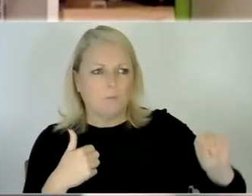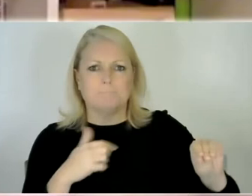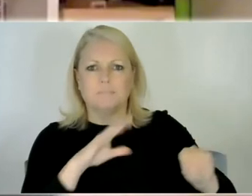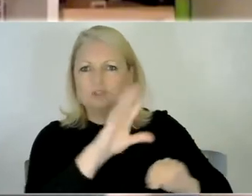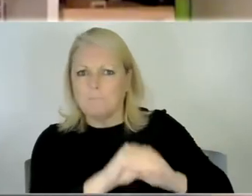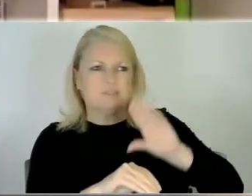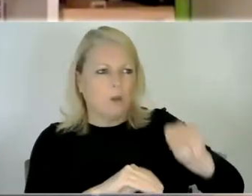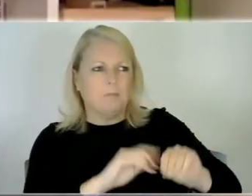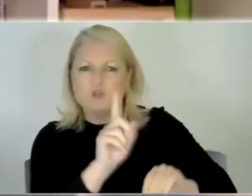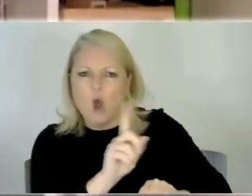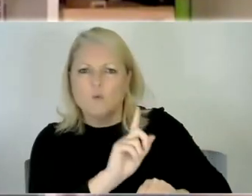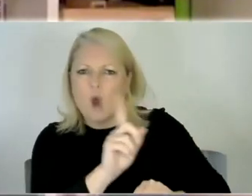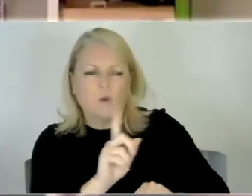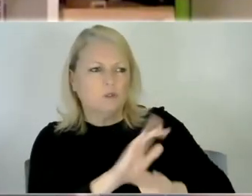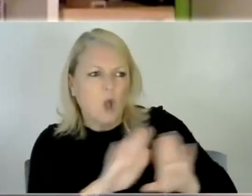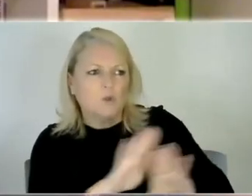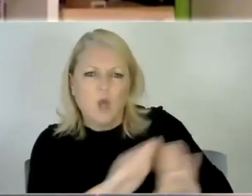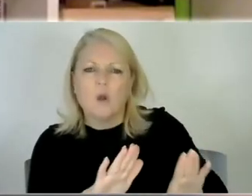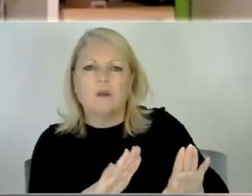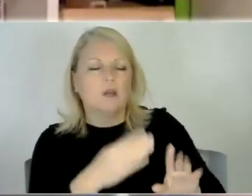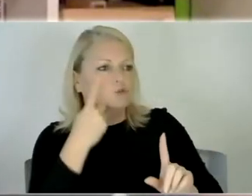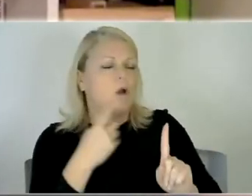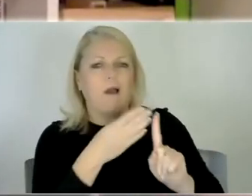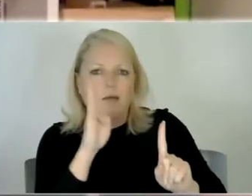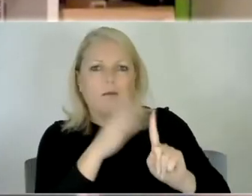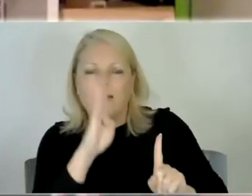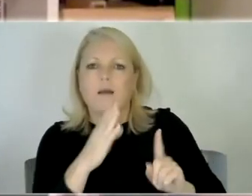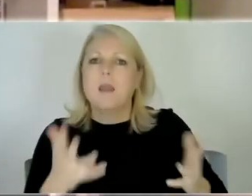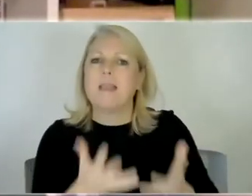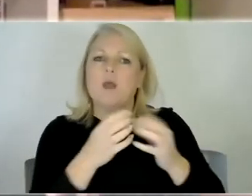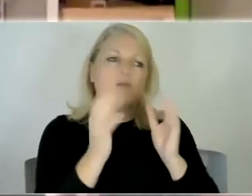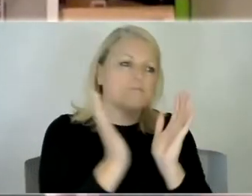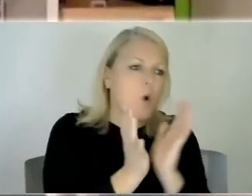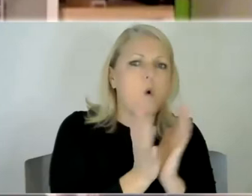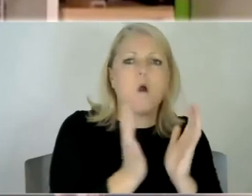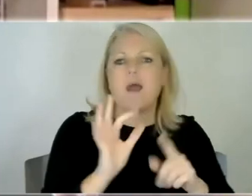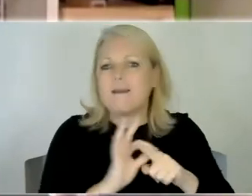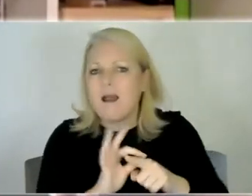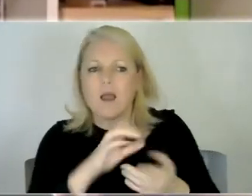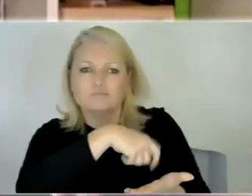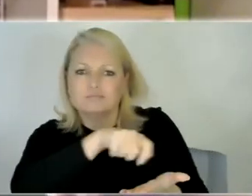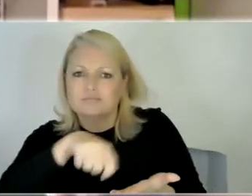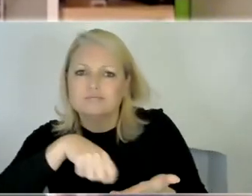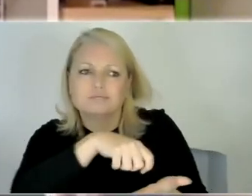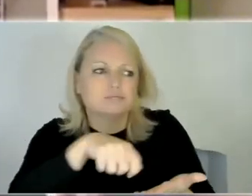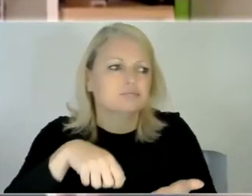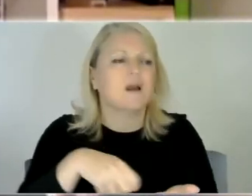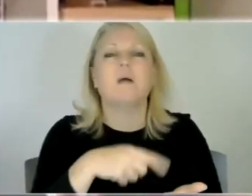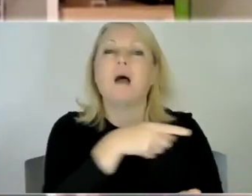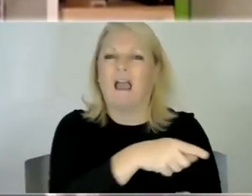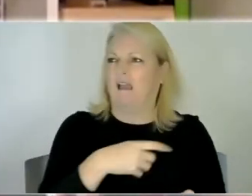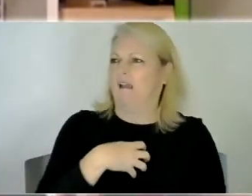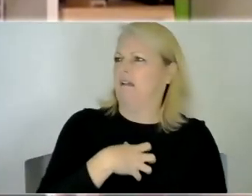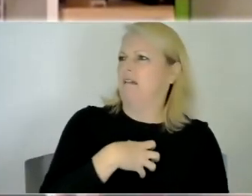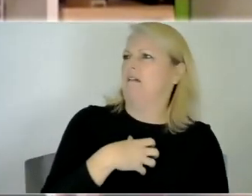know don't do that let's play with this ball let's color let's do this this um which he had zero interest in you know